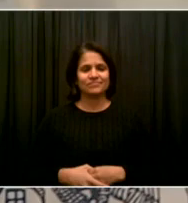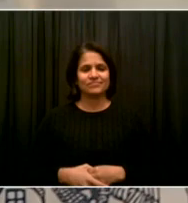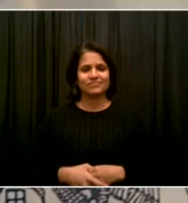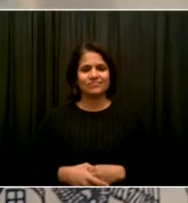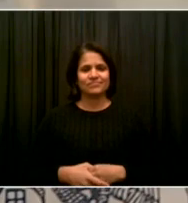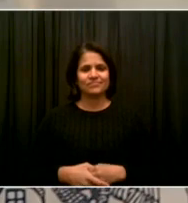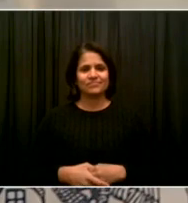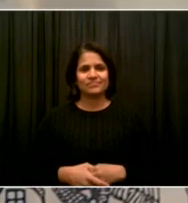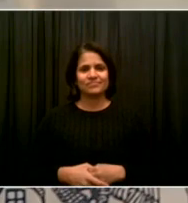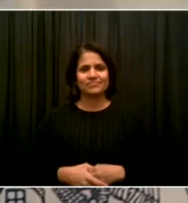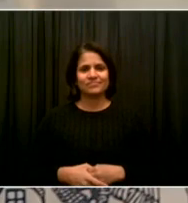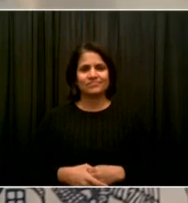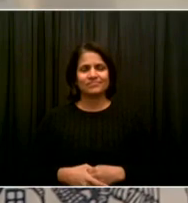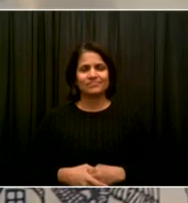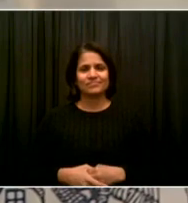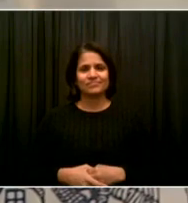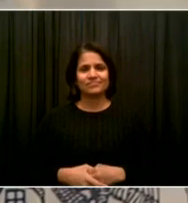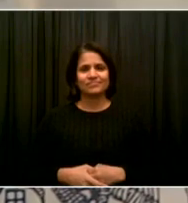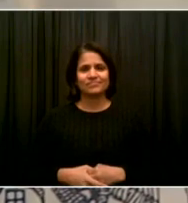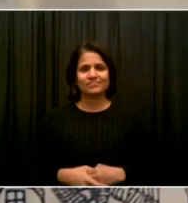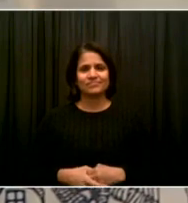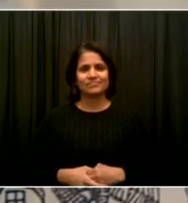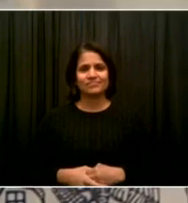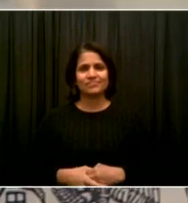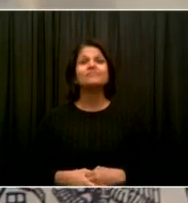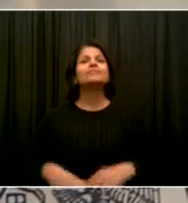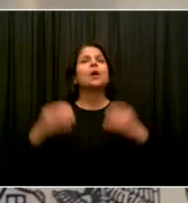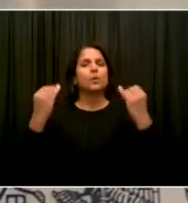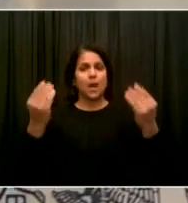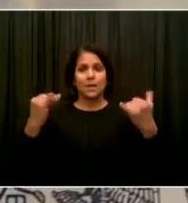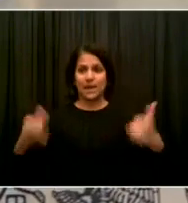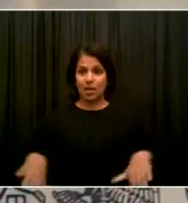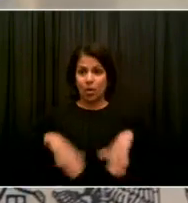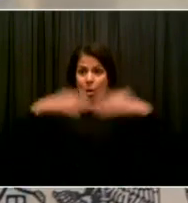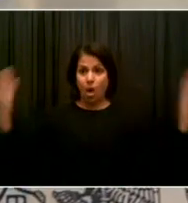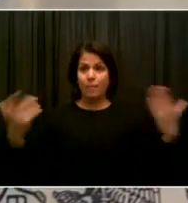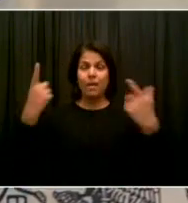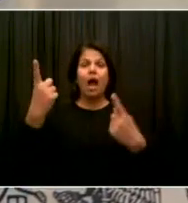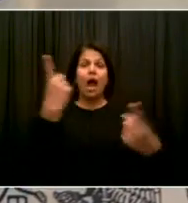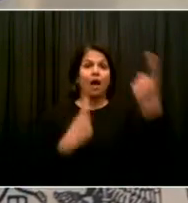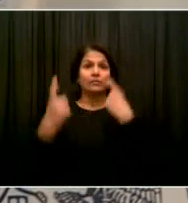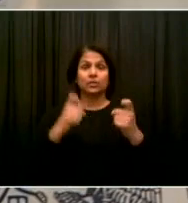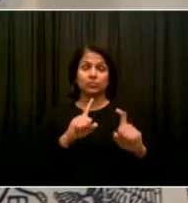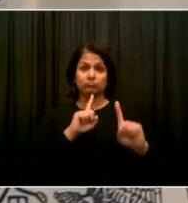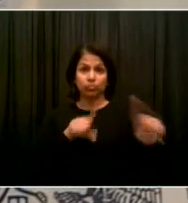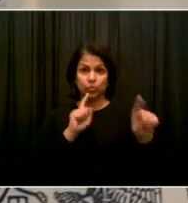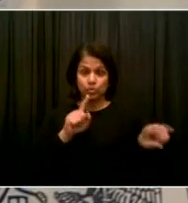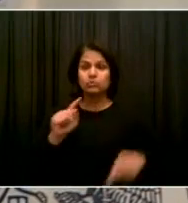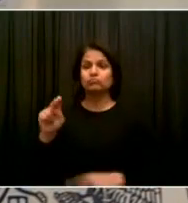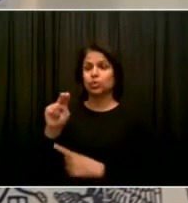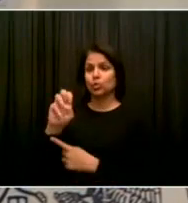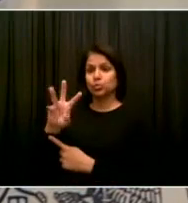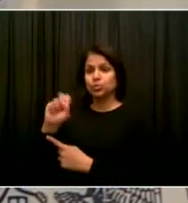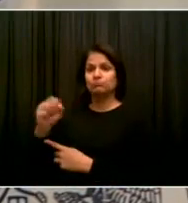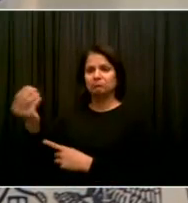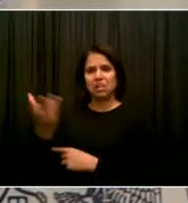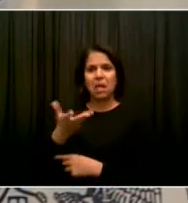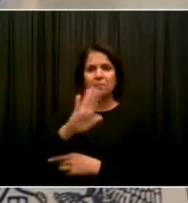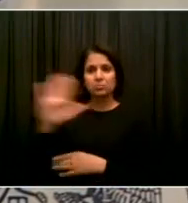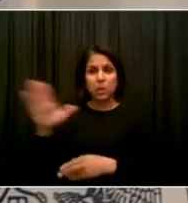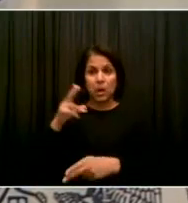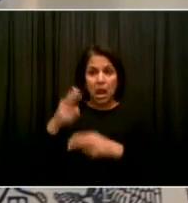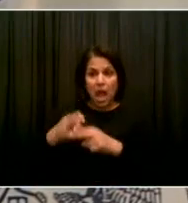días de fiesta. With that, let's turn to our colleagues in the media. And please let me know the name and outlet of each